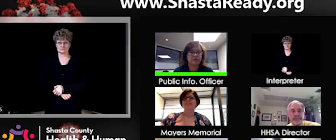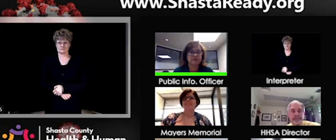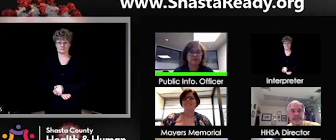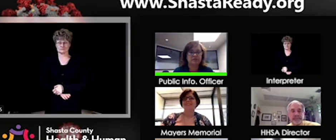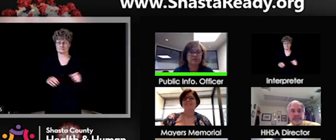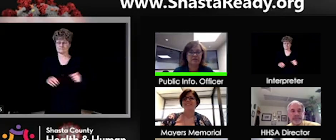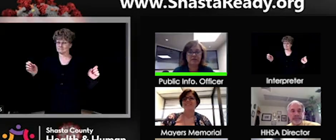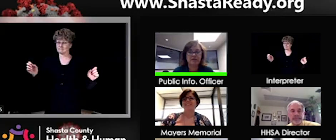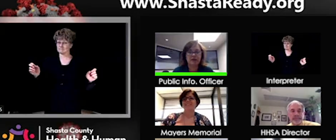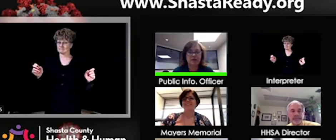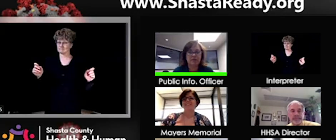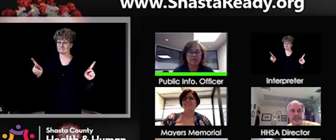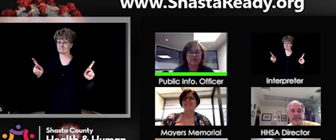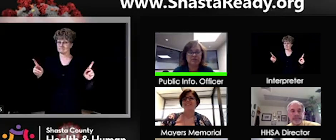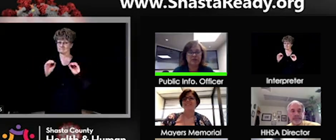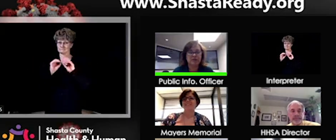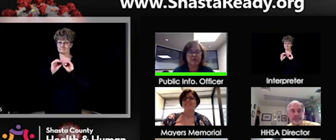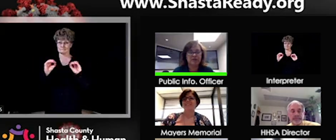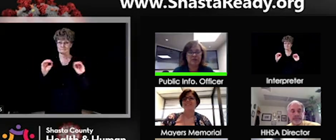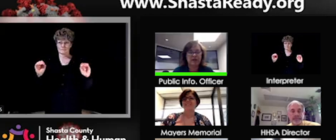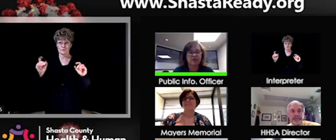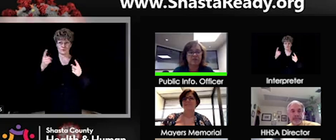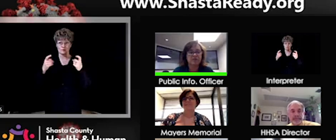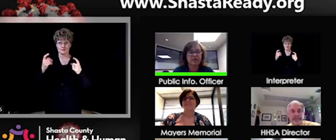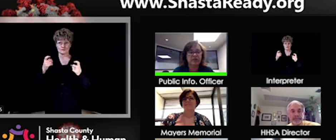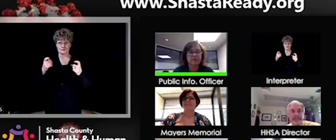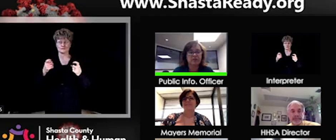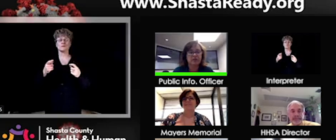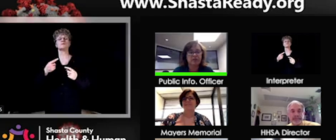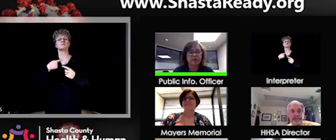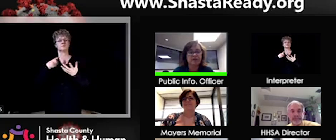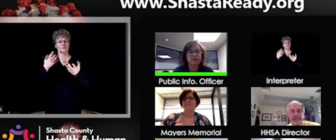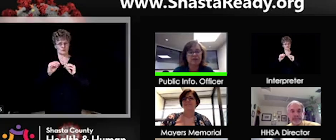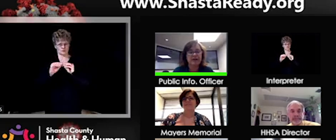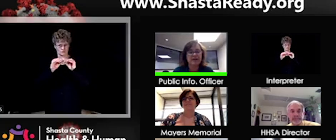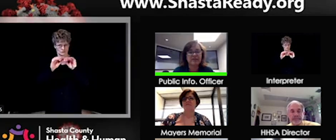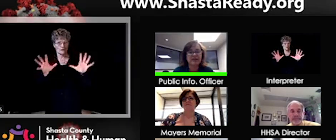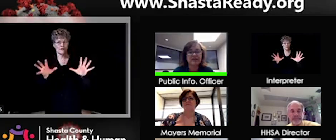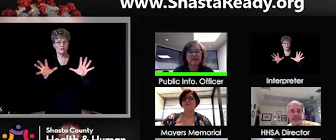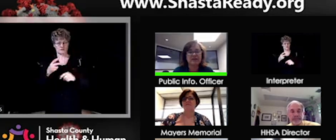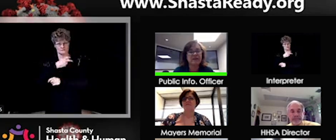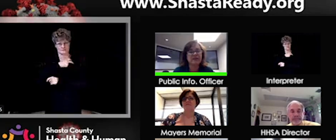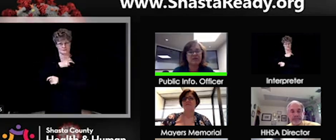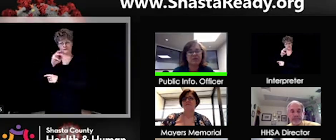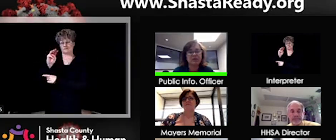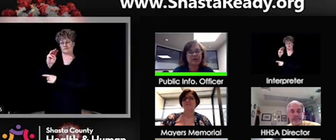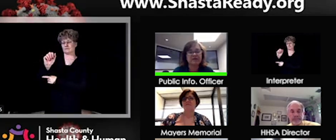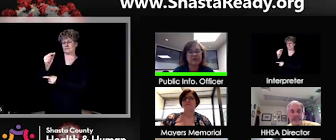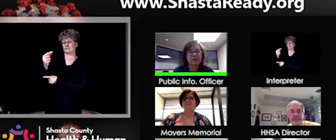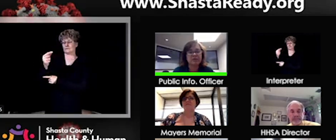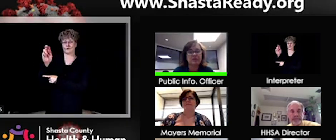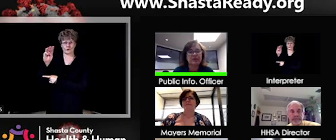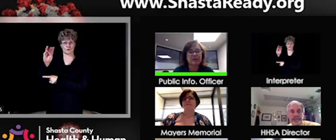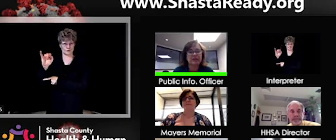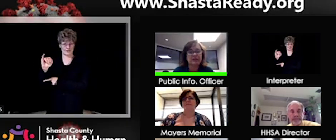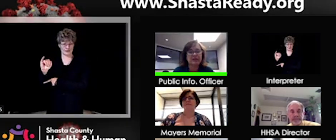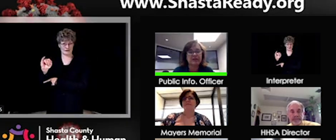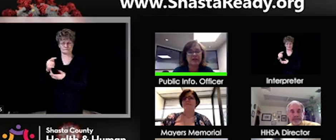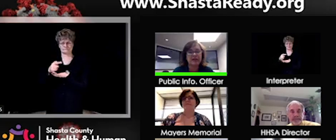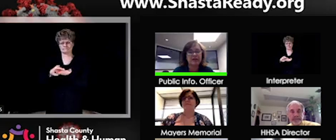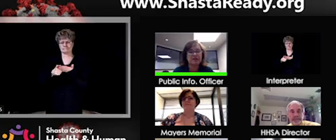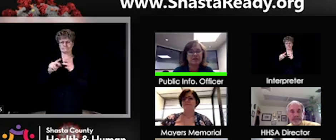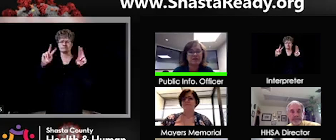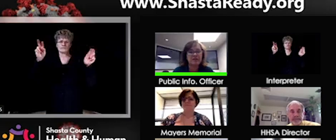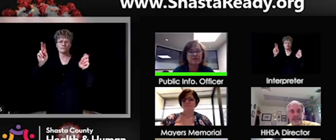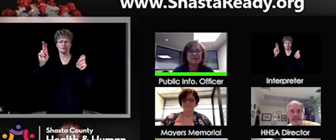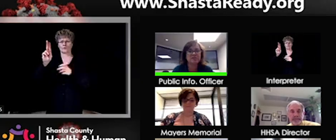Okay. Seeing none. Um, did want to clarify, Sheriff McGraney spoke earlier about the unified command, and I think many of you have been with us from the